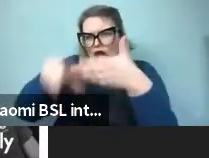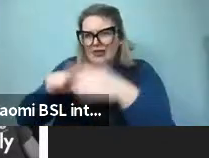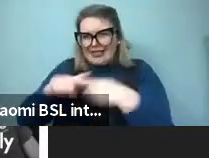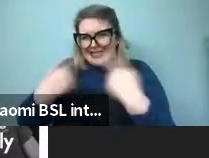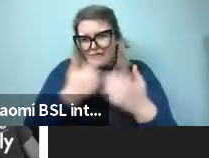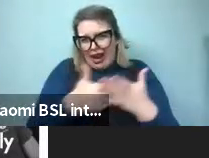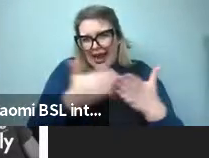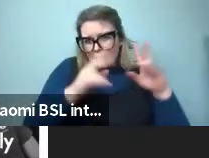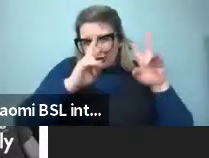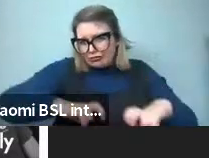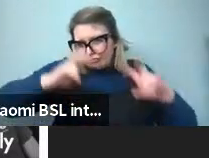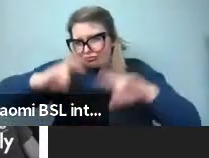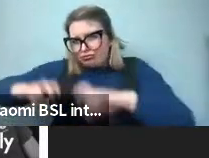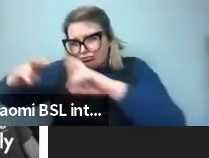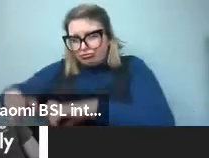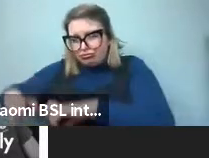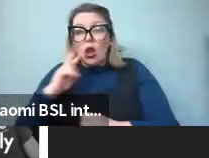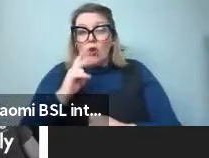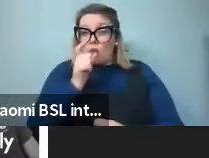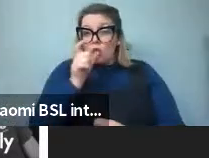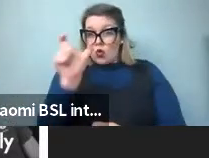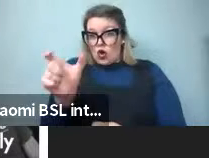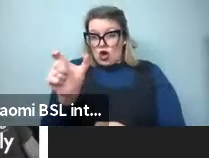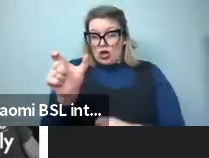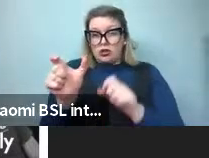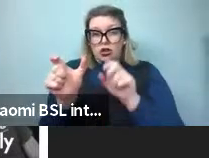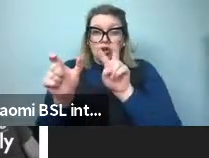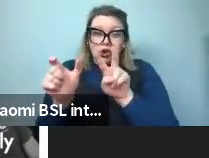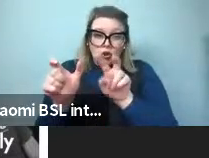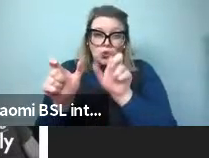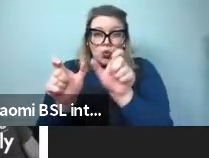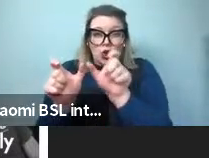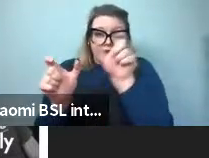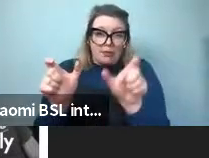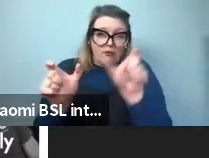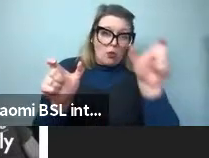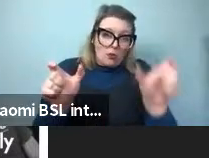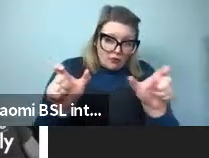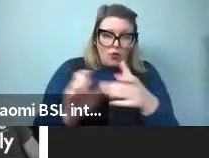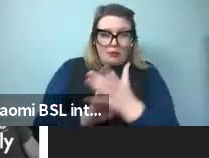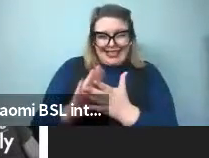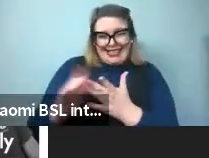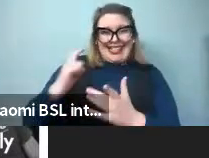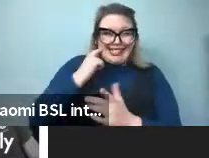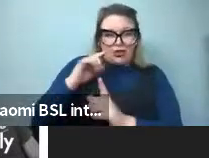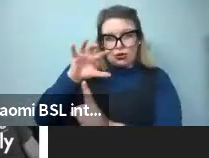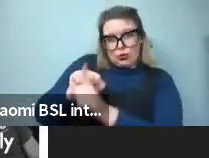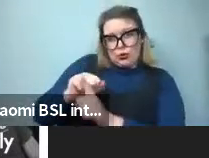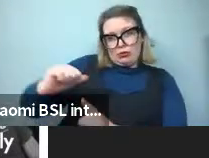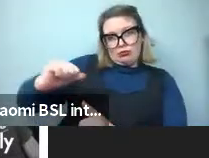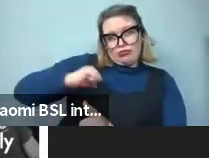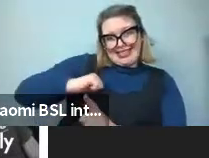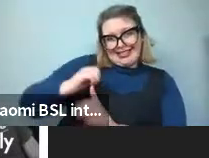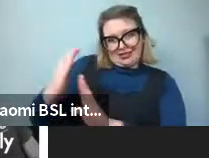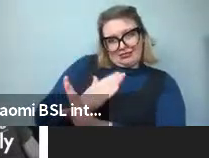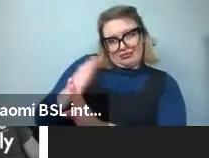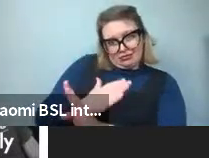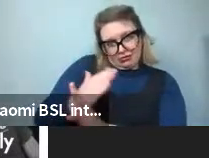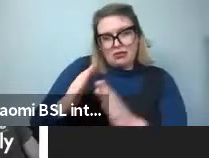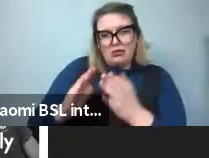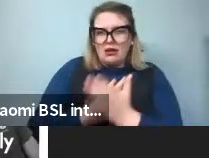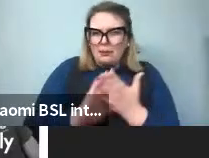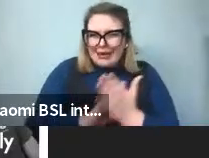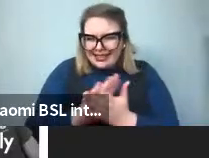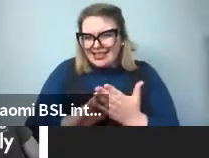idea is that the preceding two words might allow you to predict a word like a back. And so it's very predictable in the local context. There's a lot of